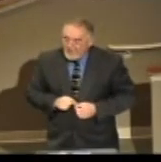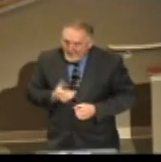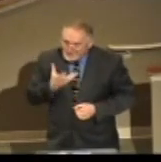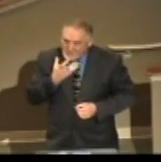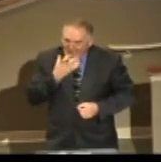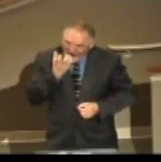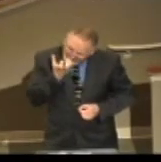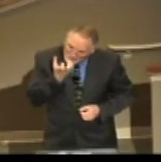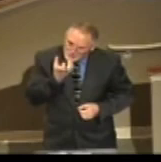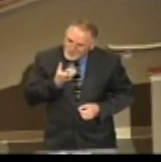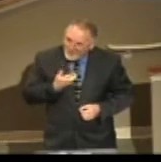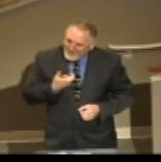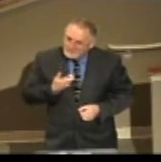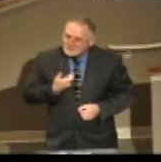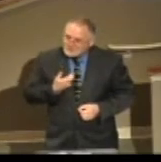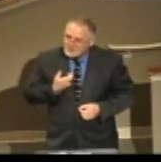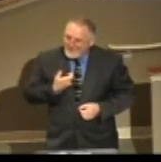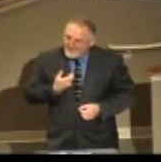You don't mind?